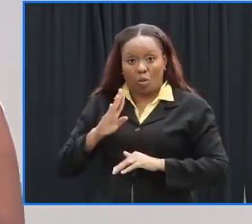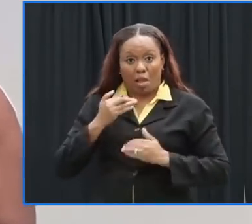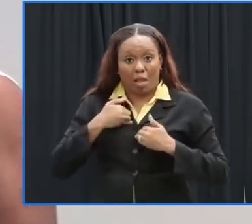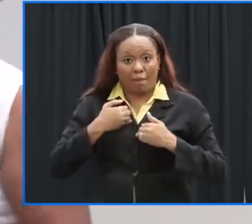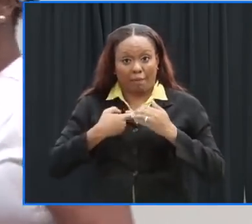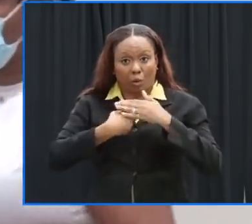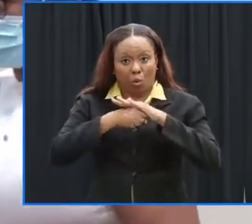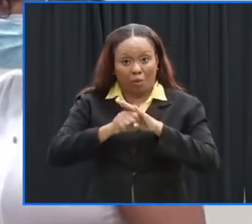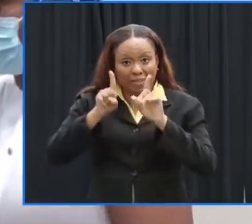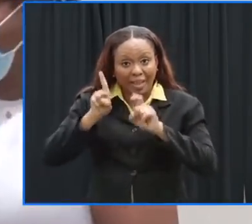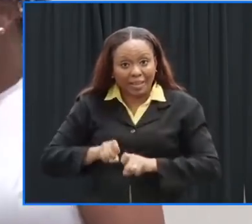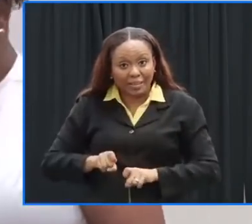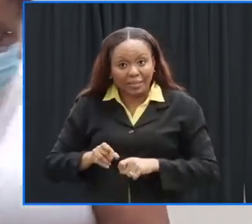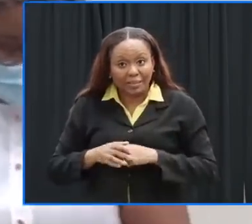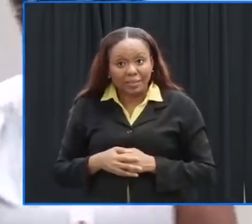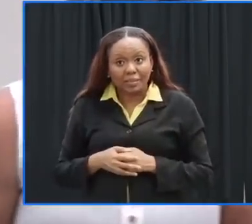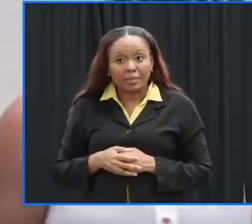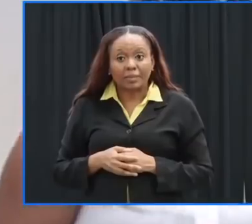is given